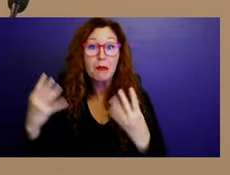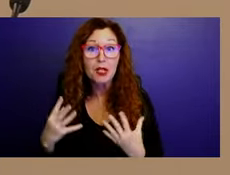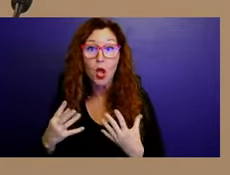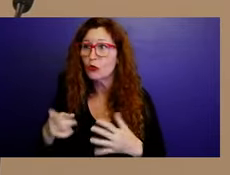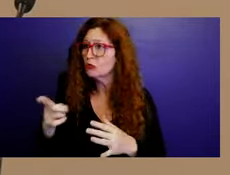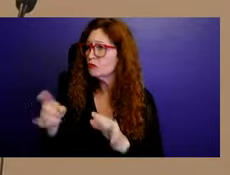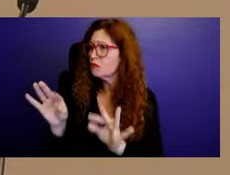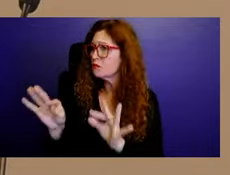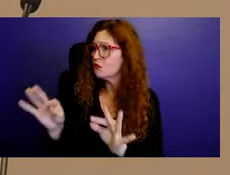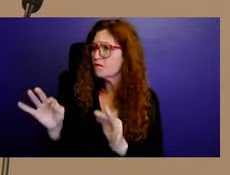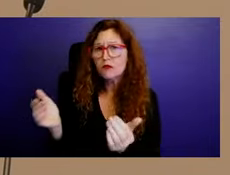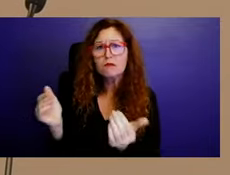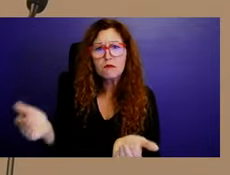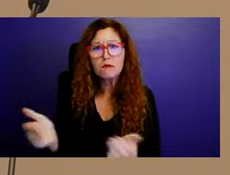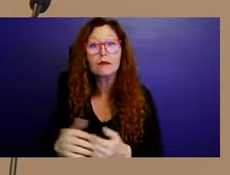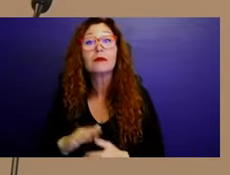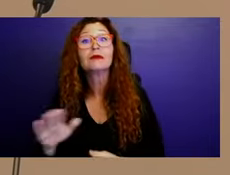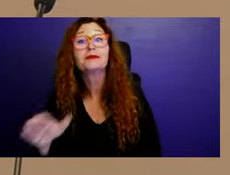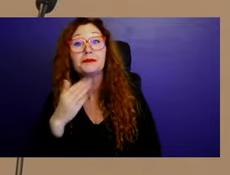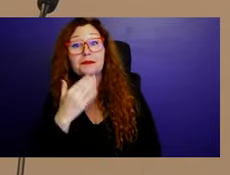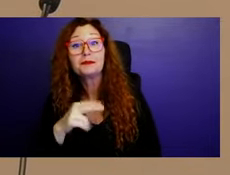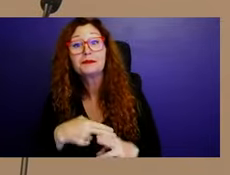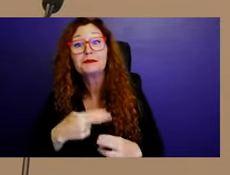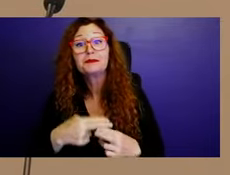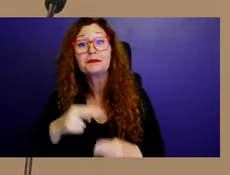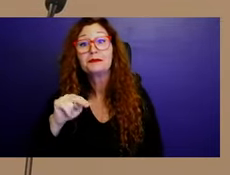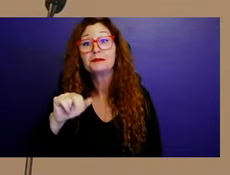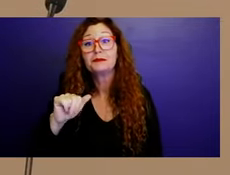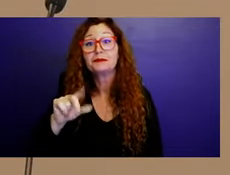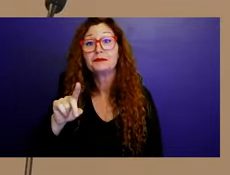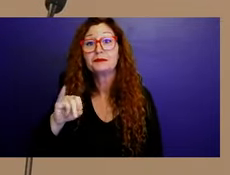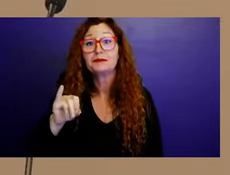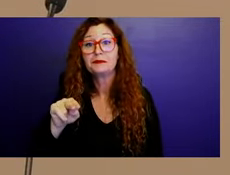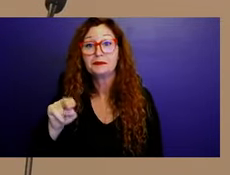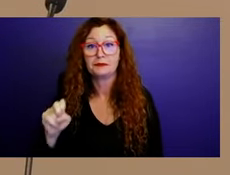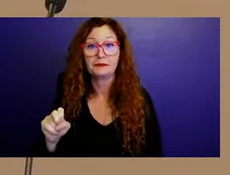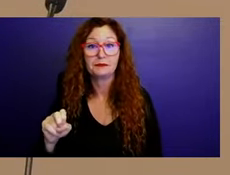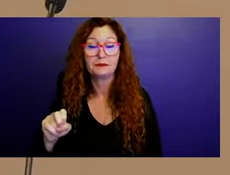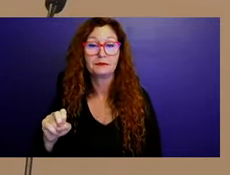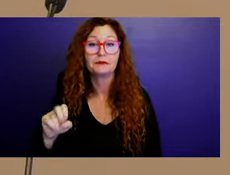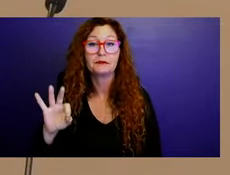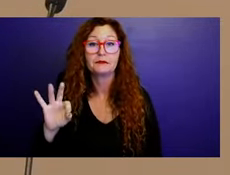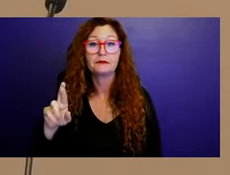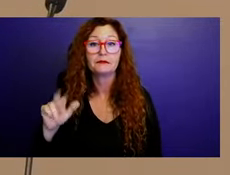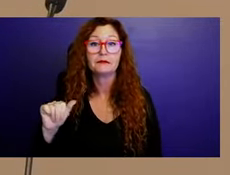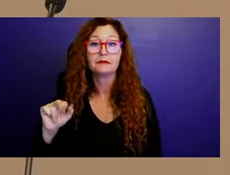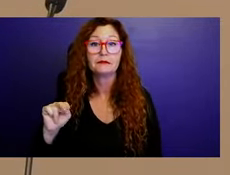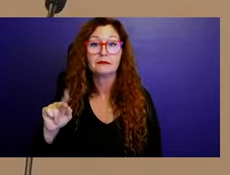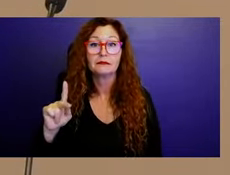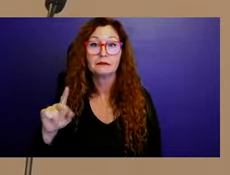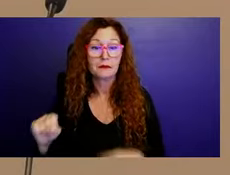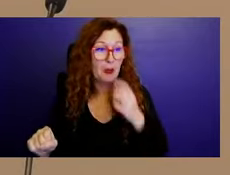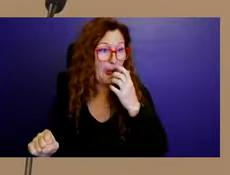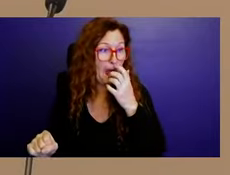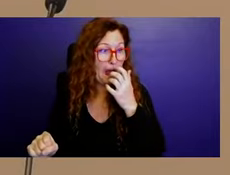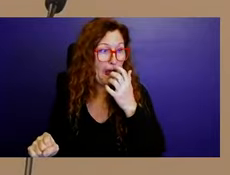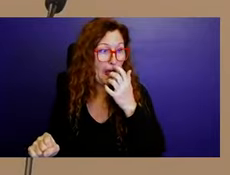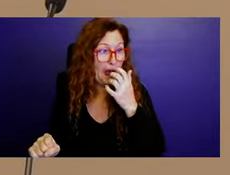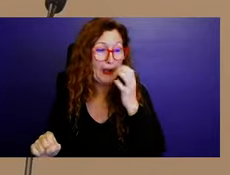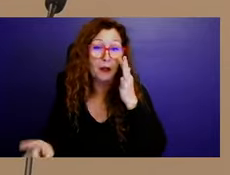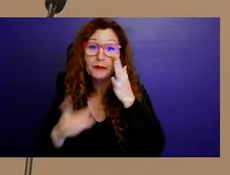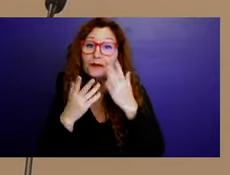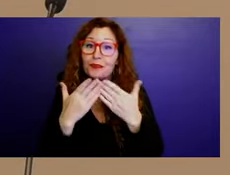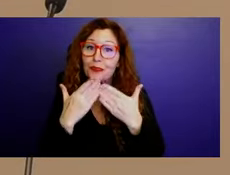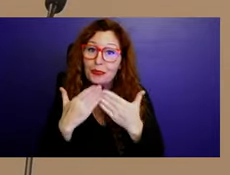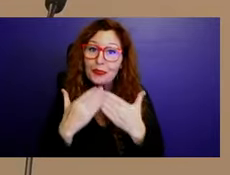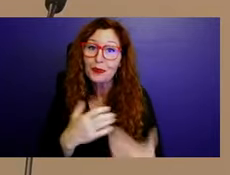for the record and begin. Yes, Nadine Frakes. And first of all, I would like to thank you, mayor, for your great concern and